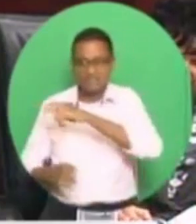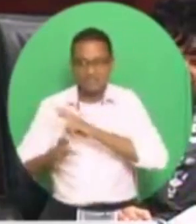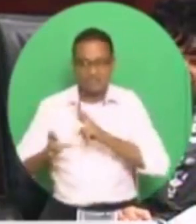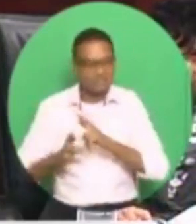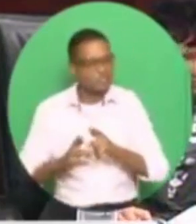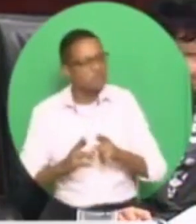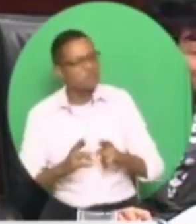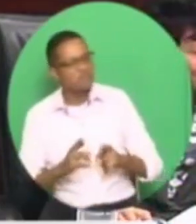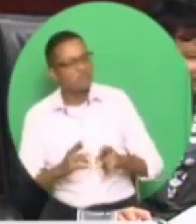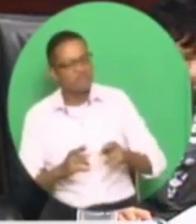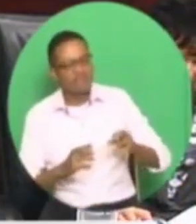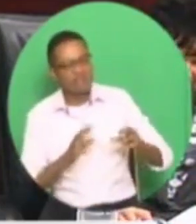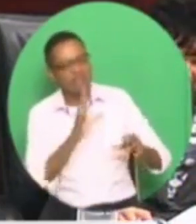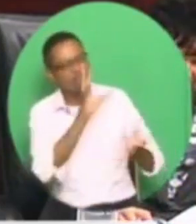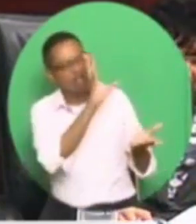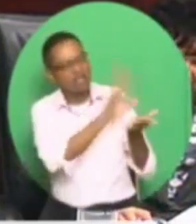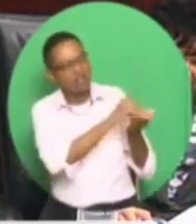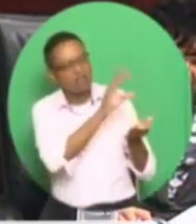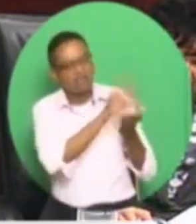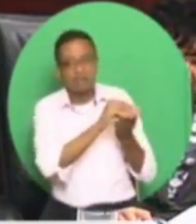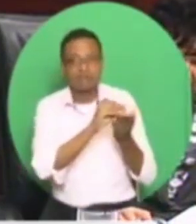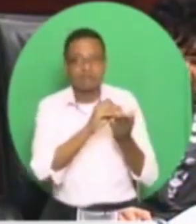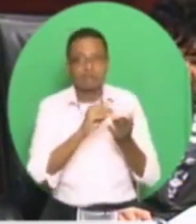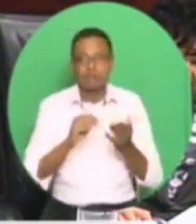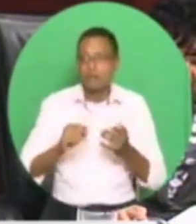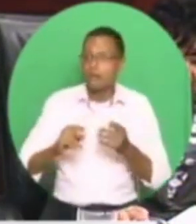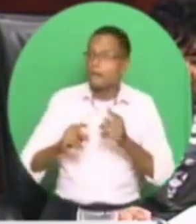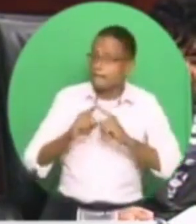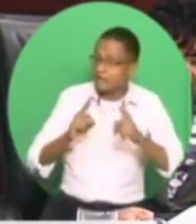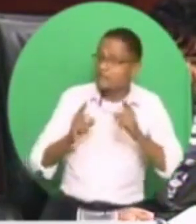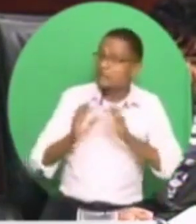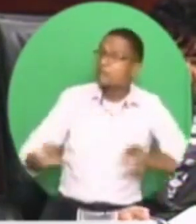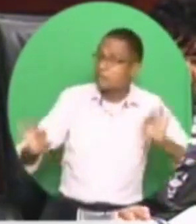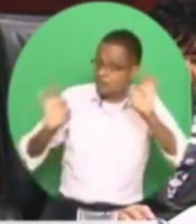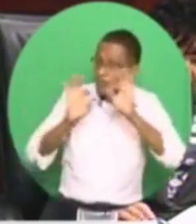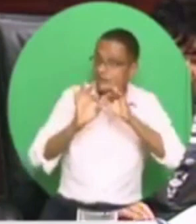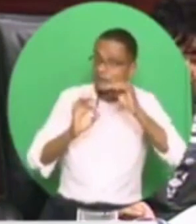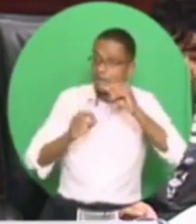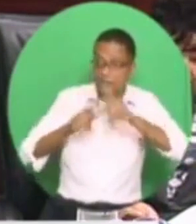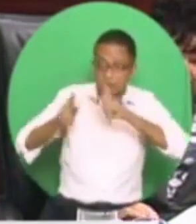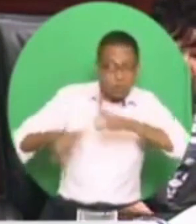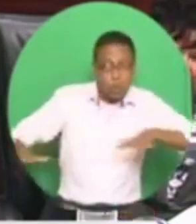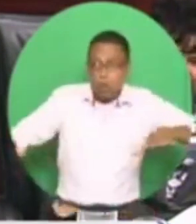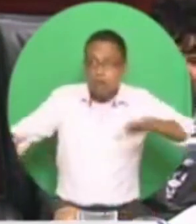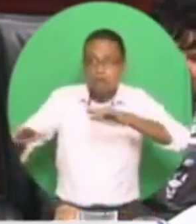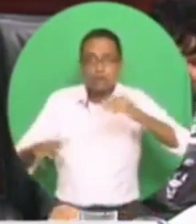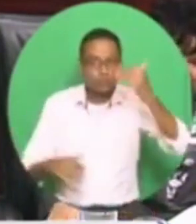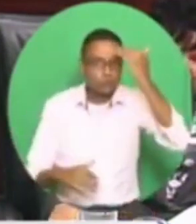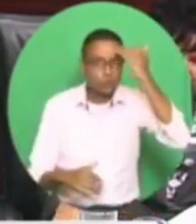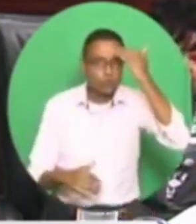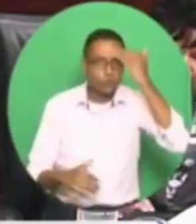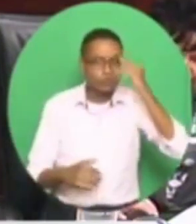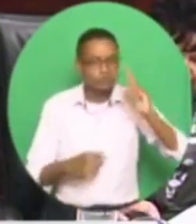critical that the country, at this time, understand the position of the opposition and the leader of the opposition. I think,